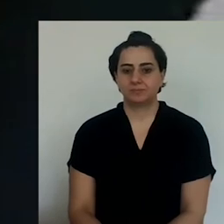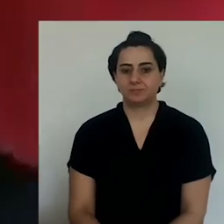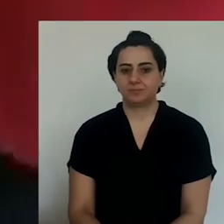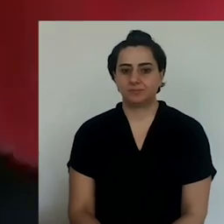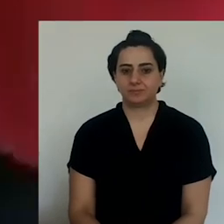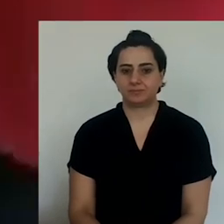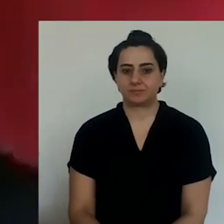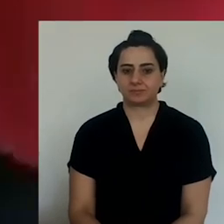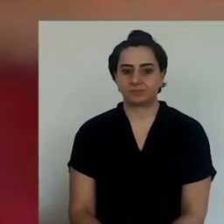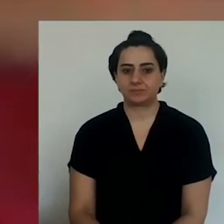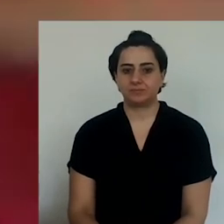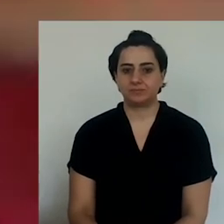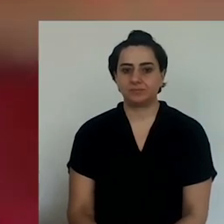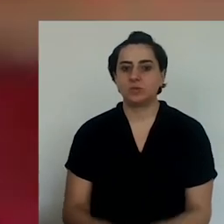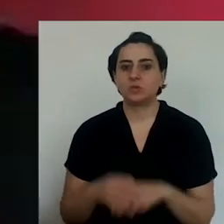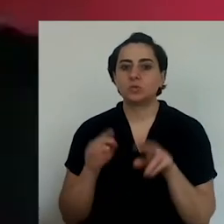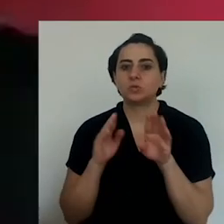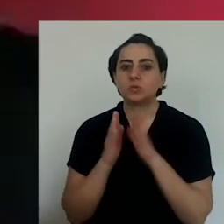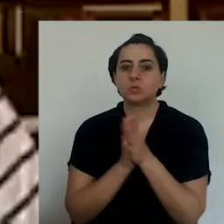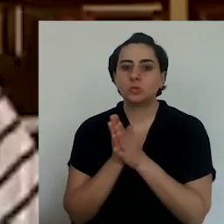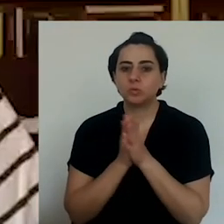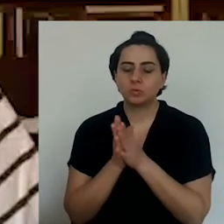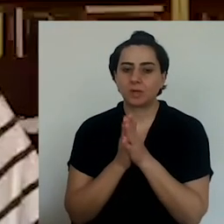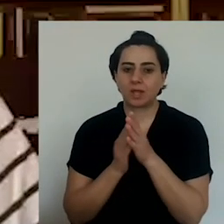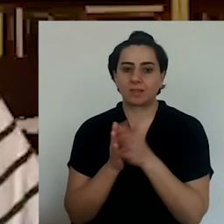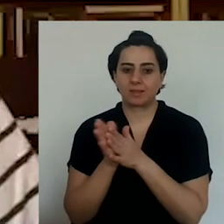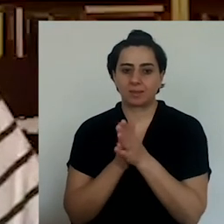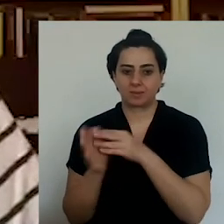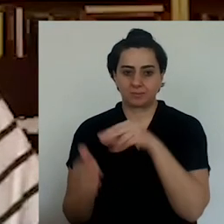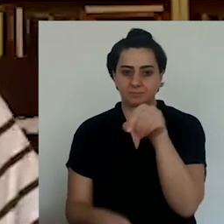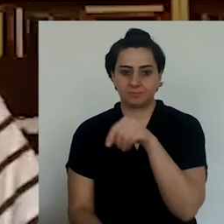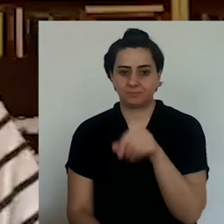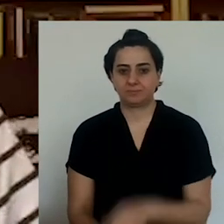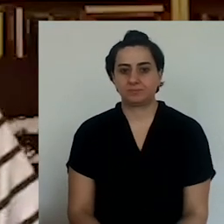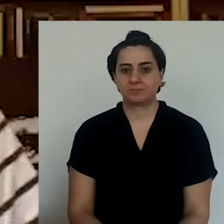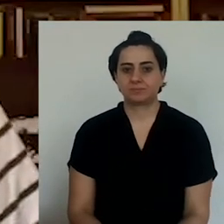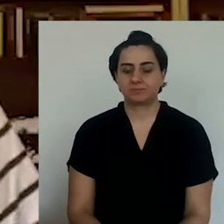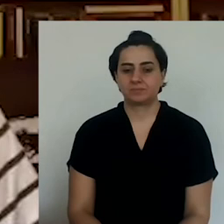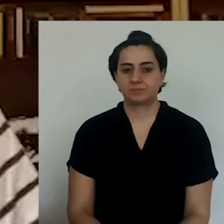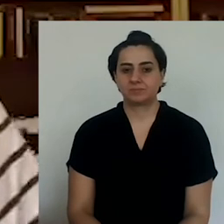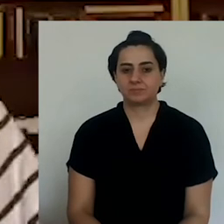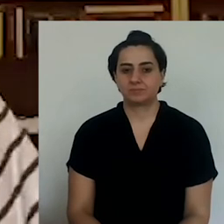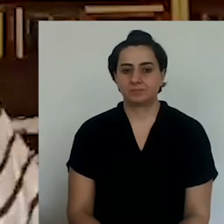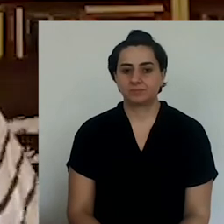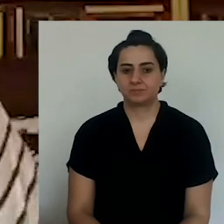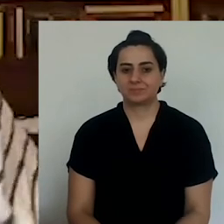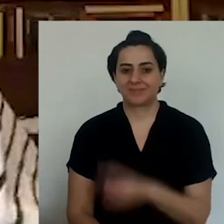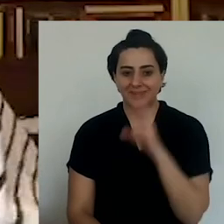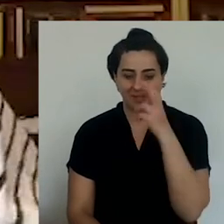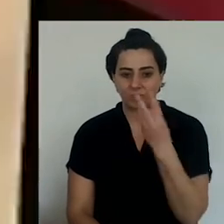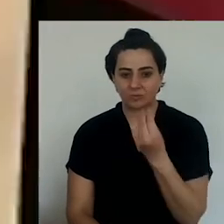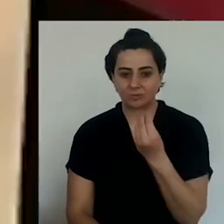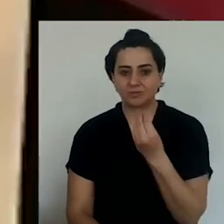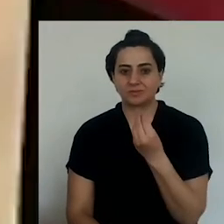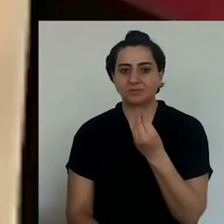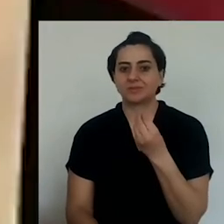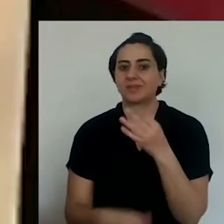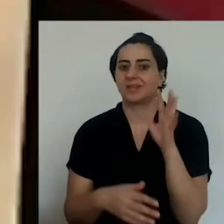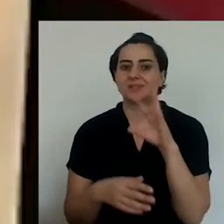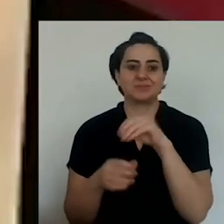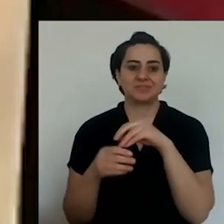salt, dry mint to give it